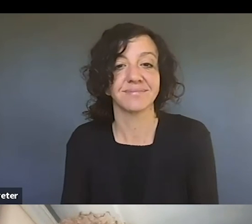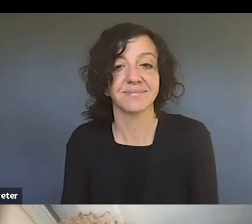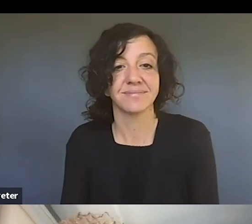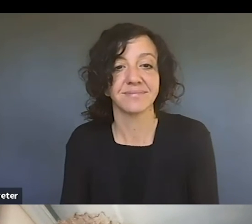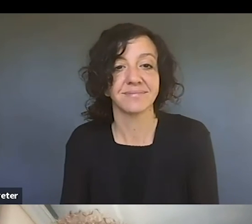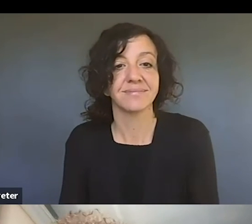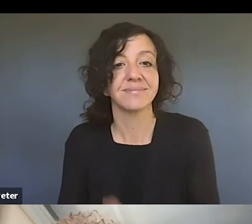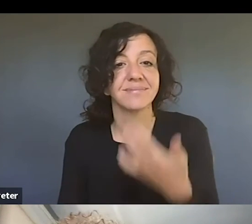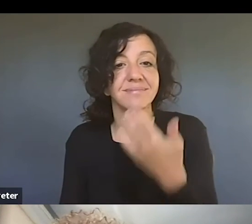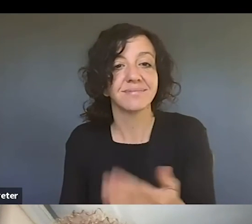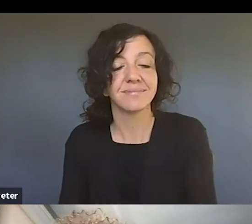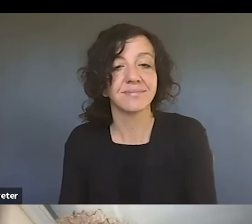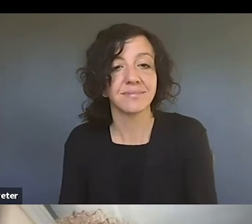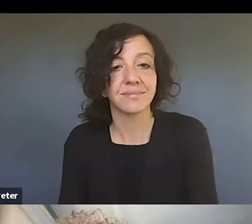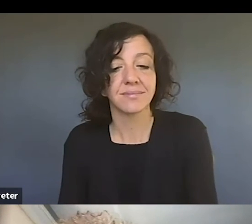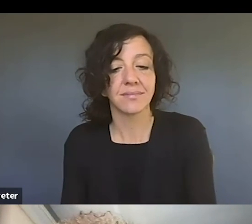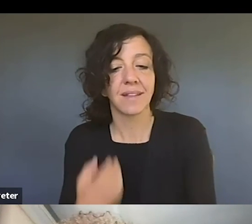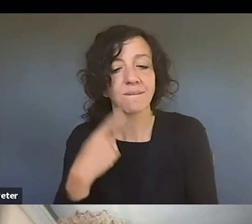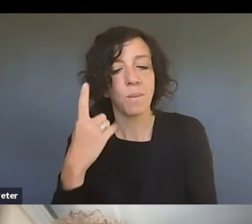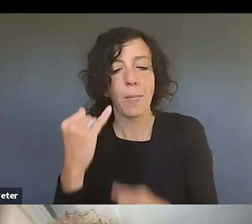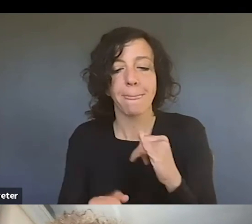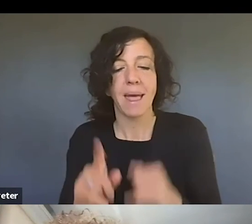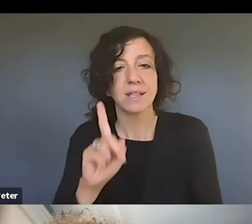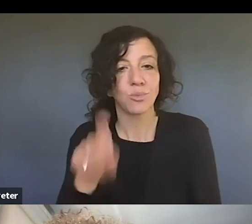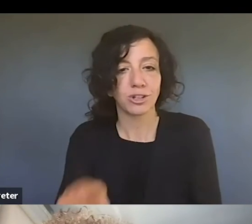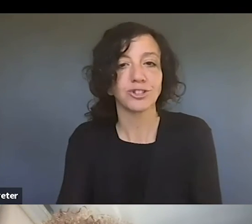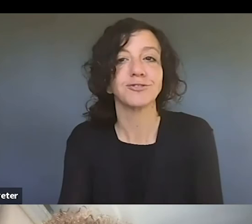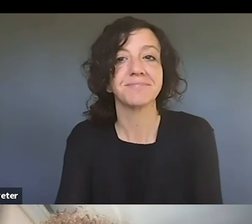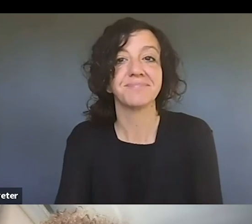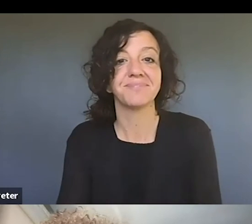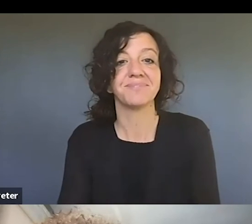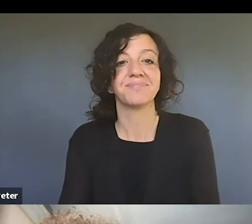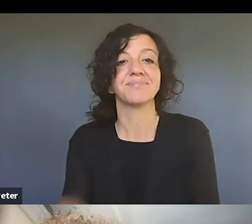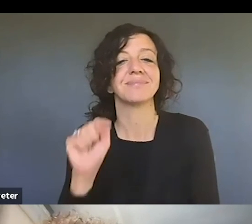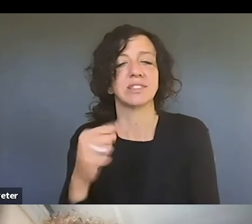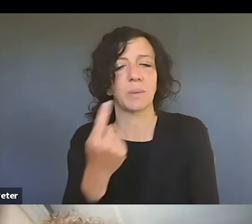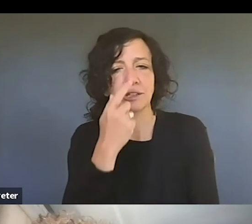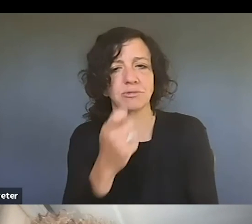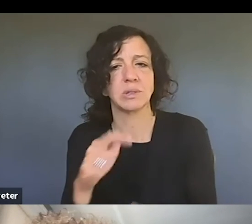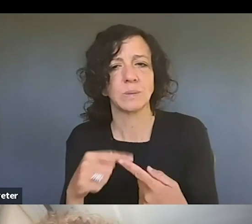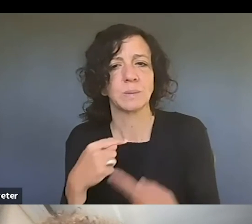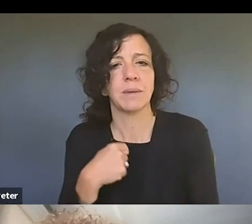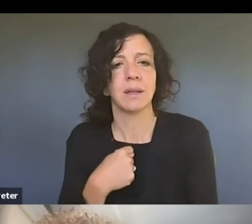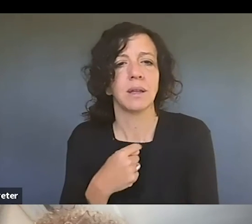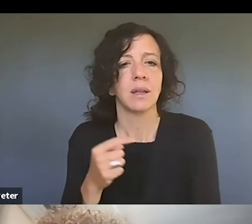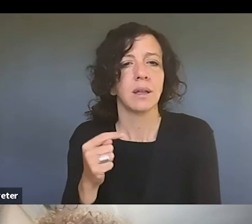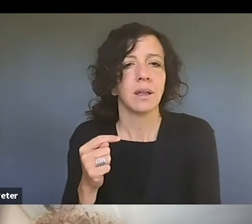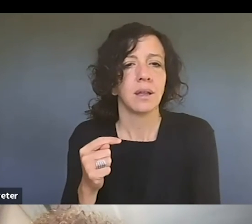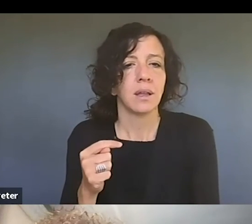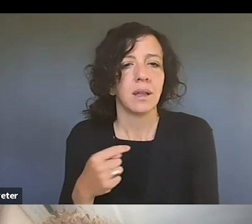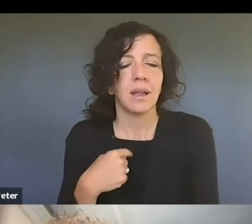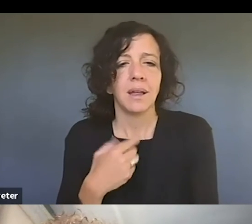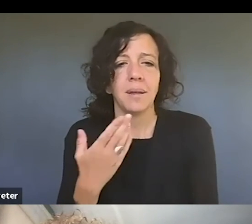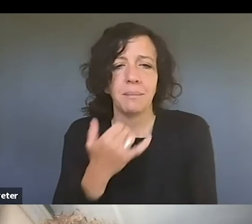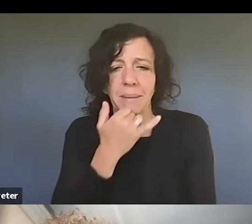Okay. we have one last question. Um, and so this one's interesting too. arrest though, I'm sorry if I said that